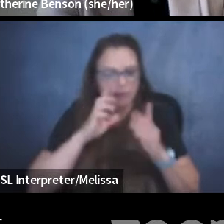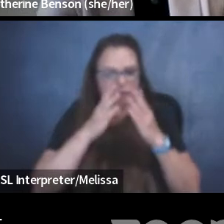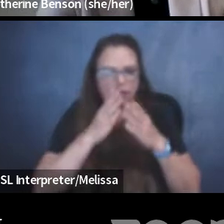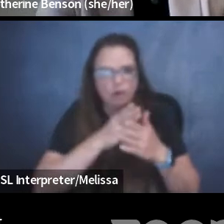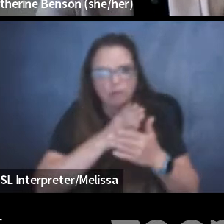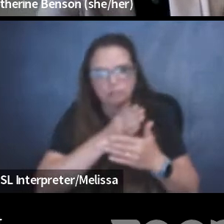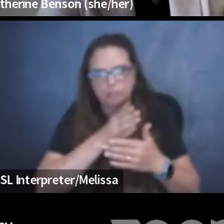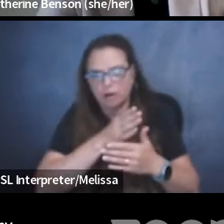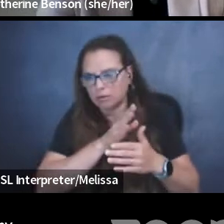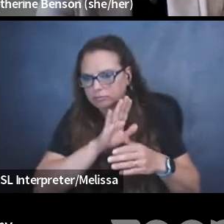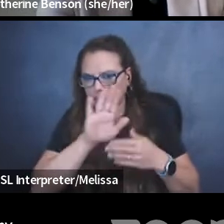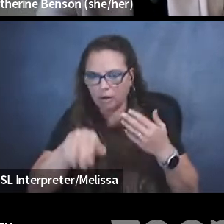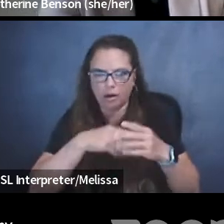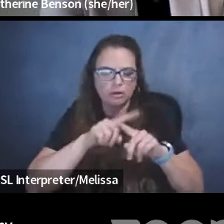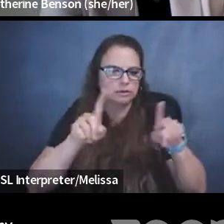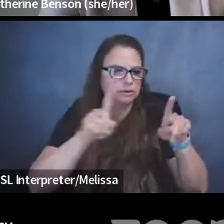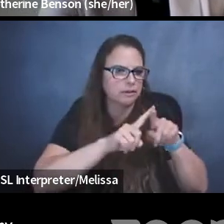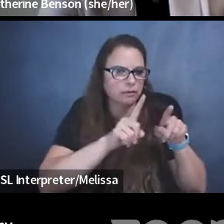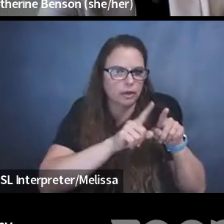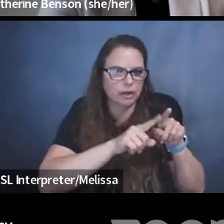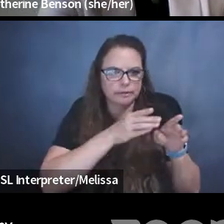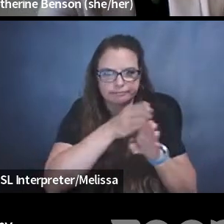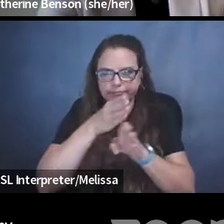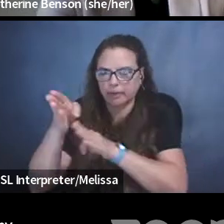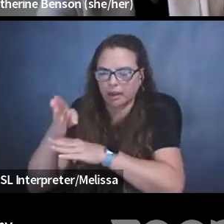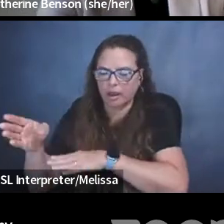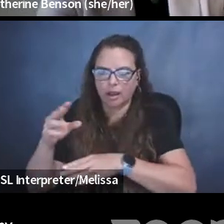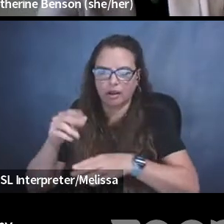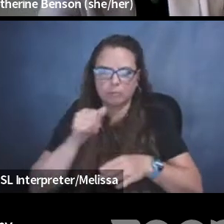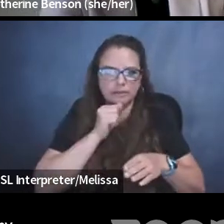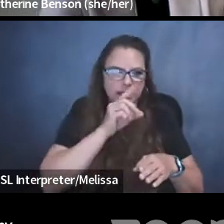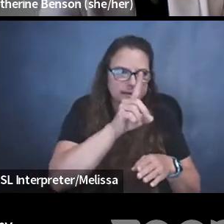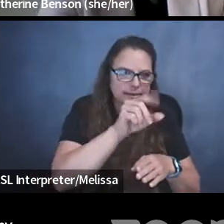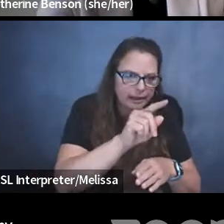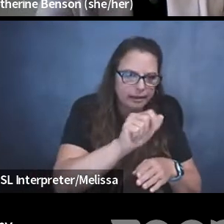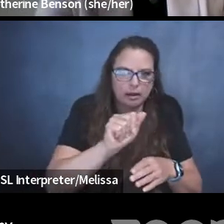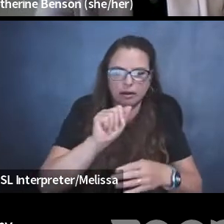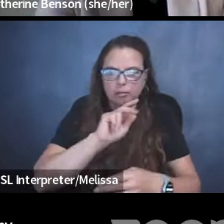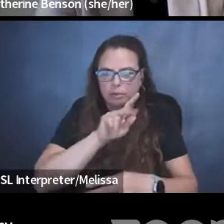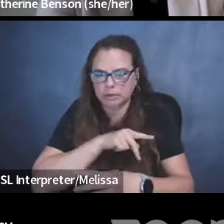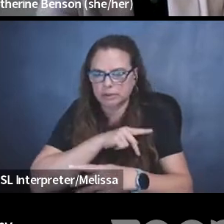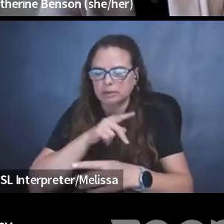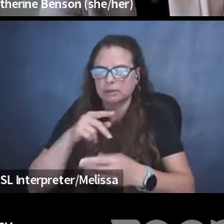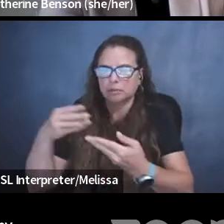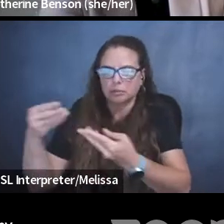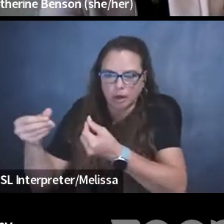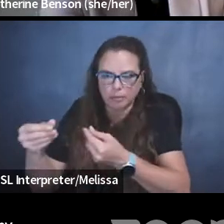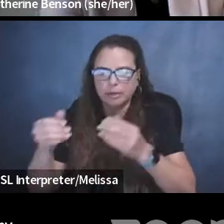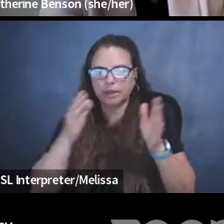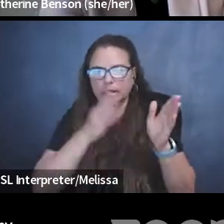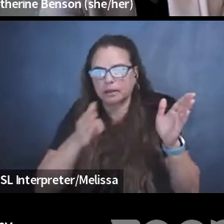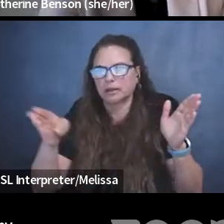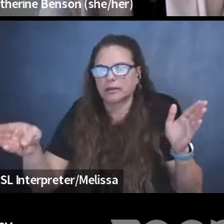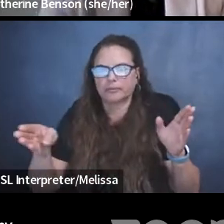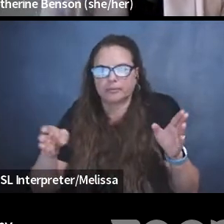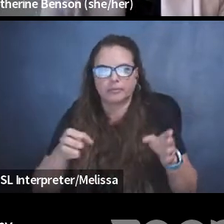privacy, right, data privacy or personal privacy, privacy of property, is that